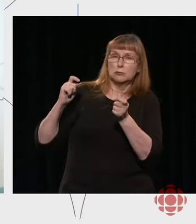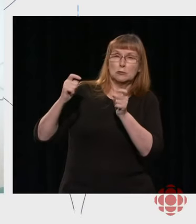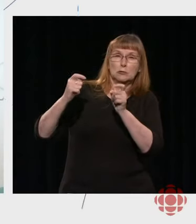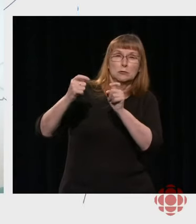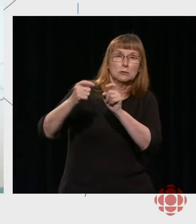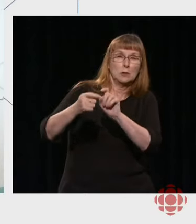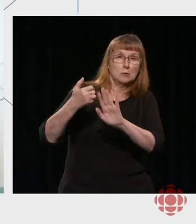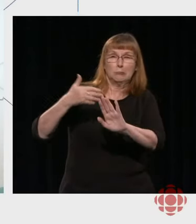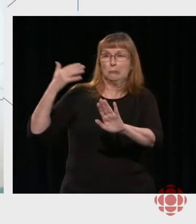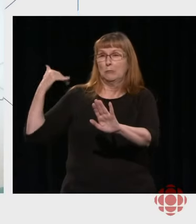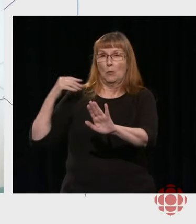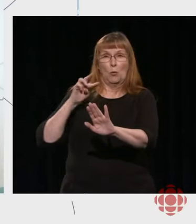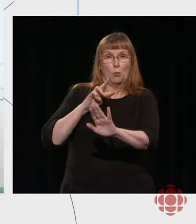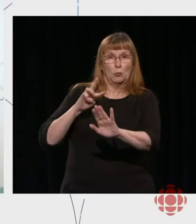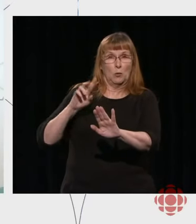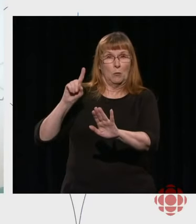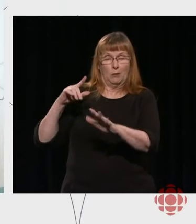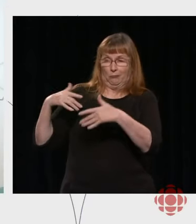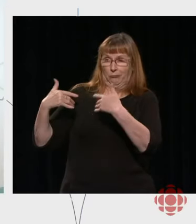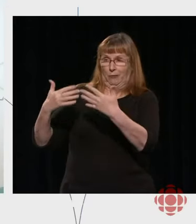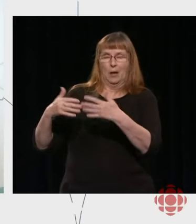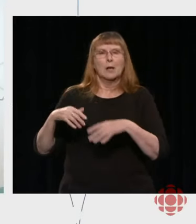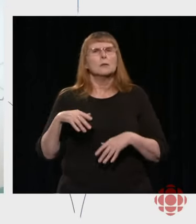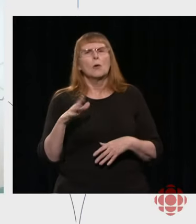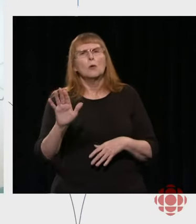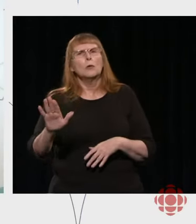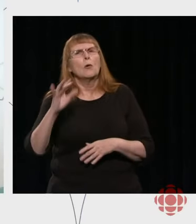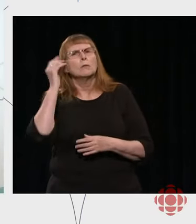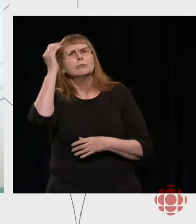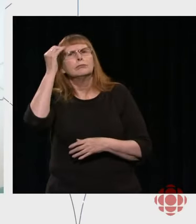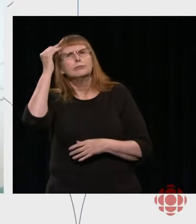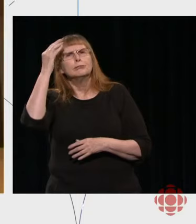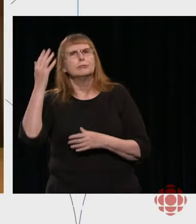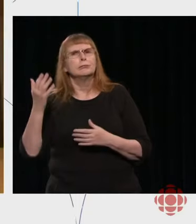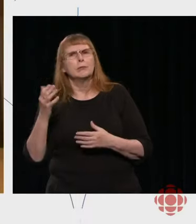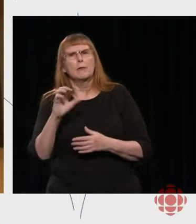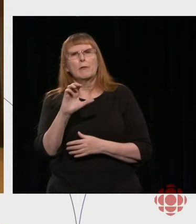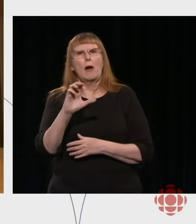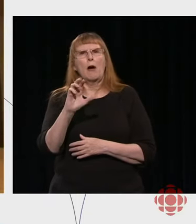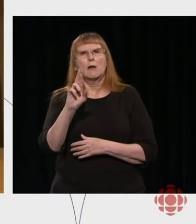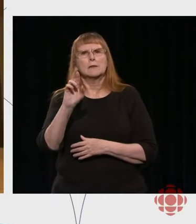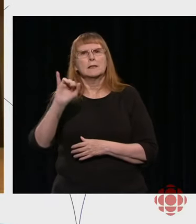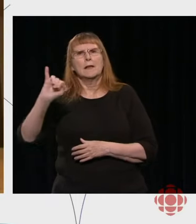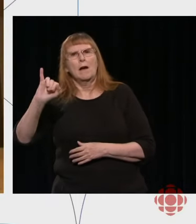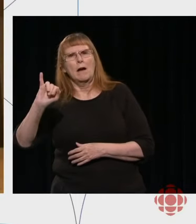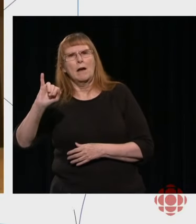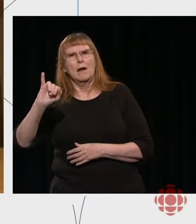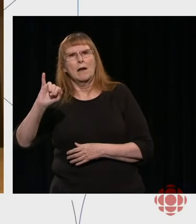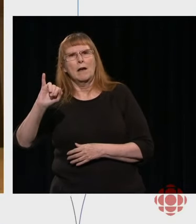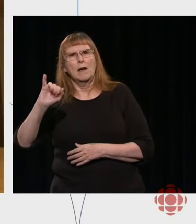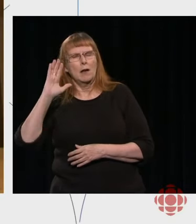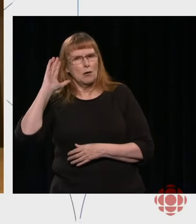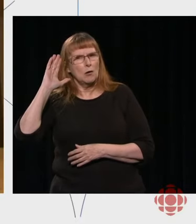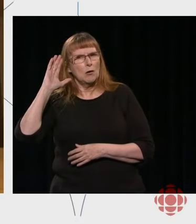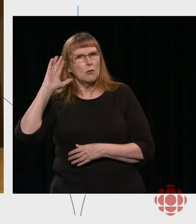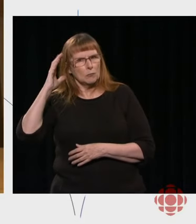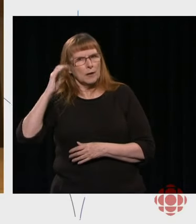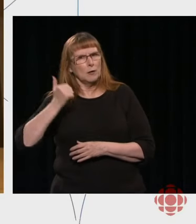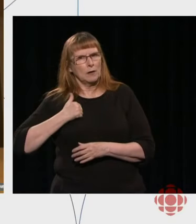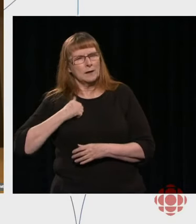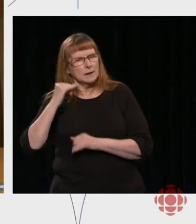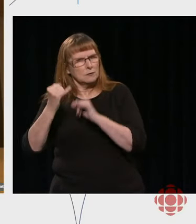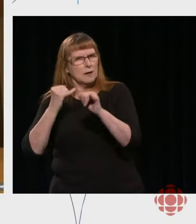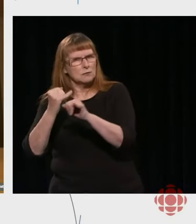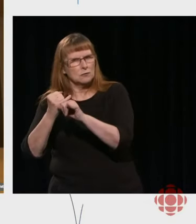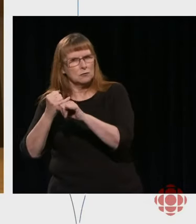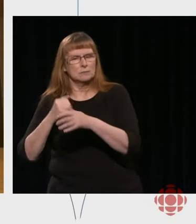would you have on the role and the future of RCI, Radio Canada International? Well, I think that when